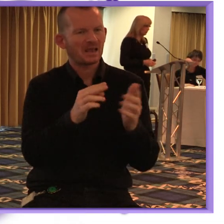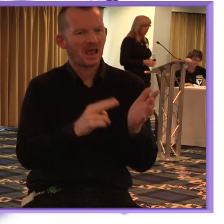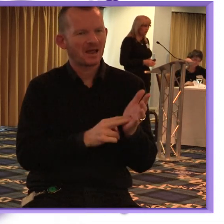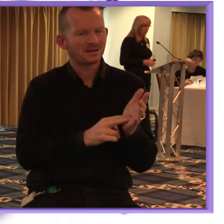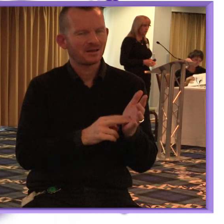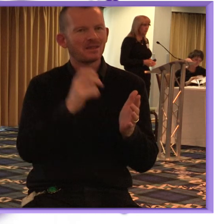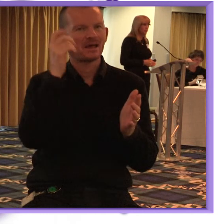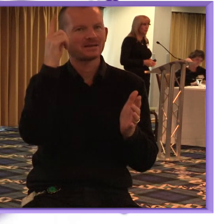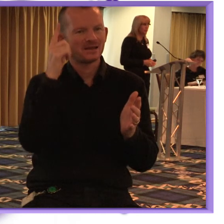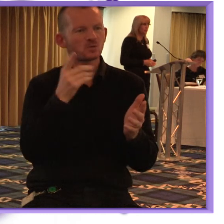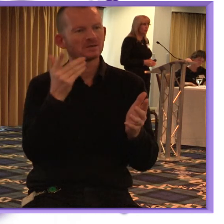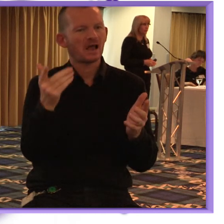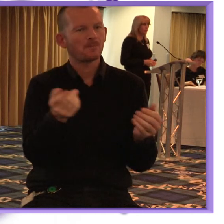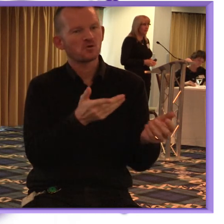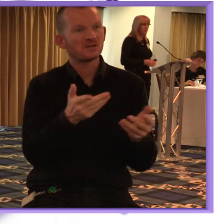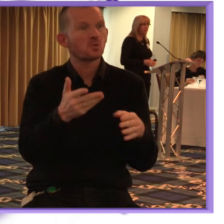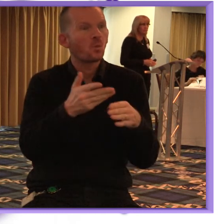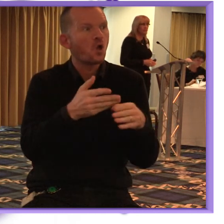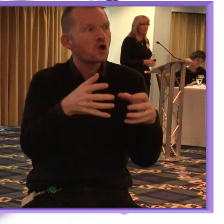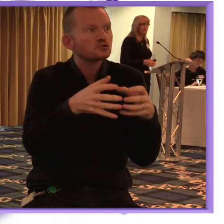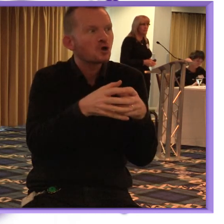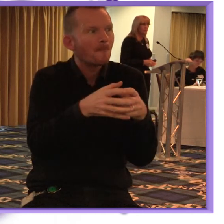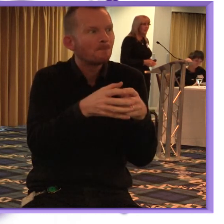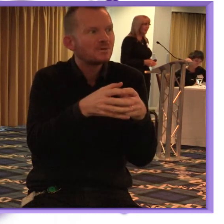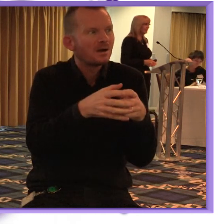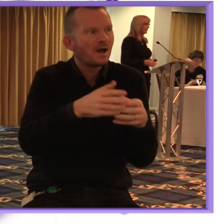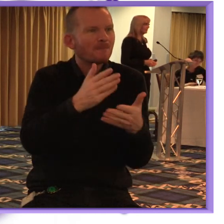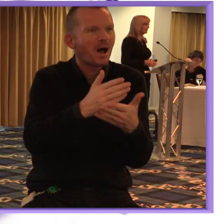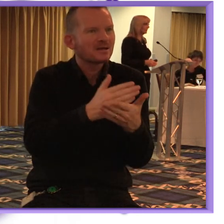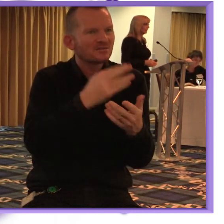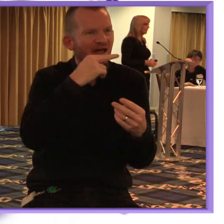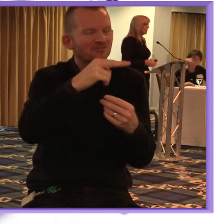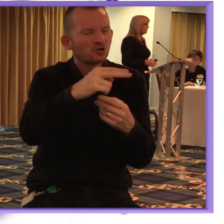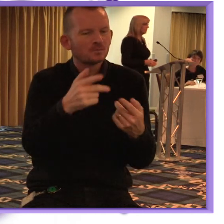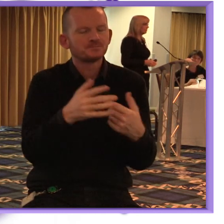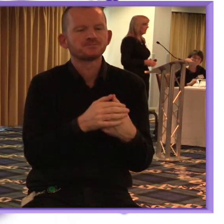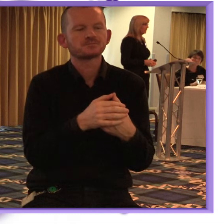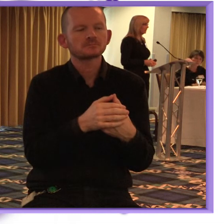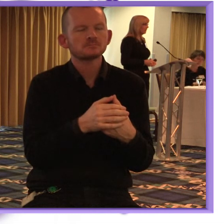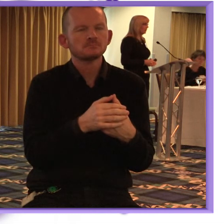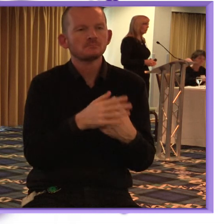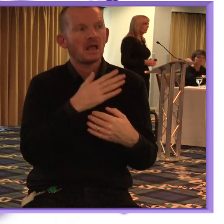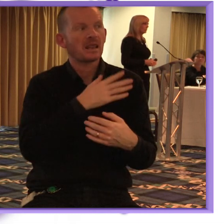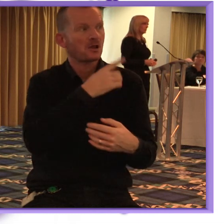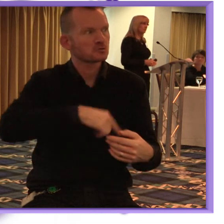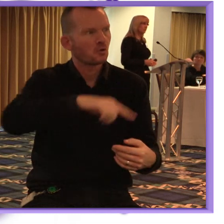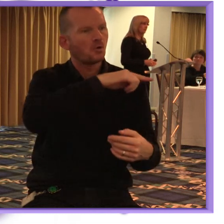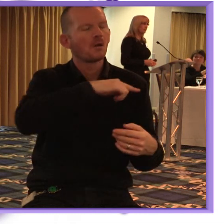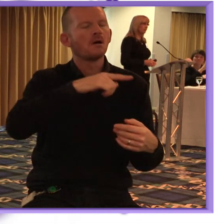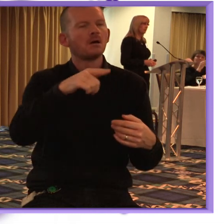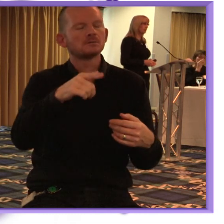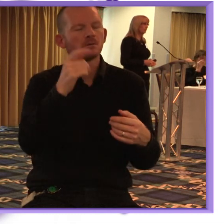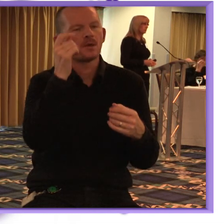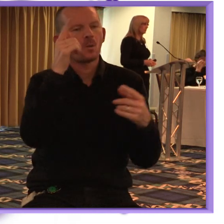and um the idea is that we're now going to move into the sort of workshop element of the afternoon and i'd like us to kind of bear in mind